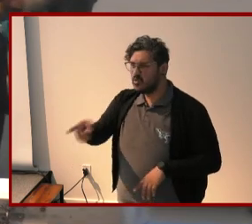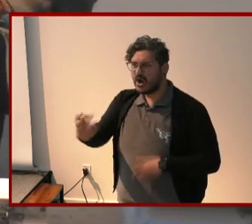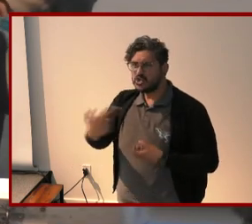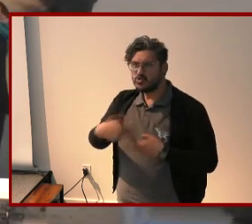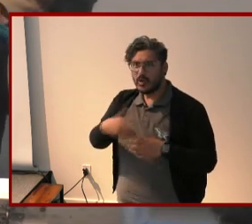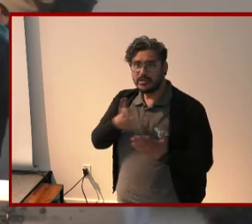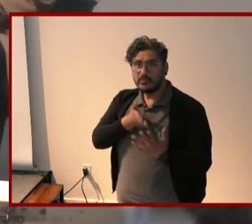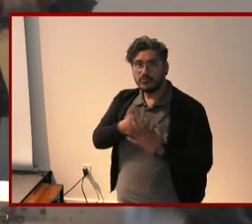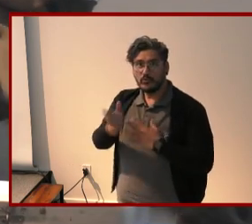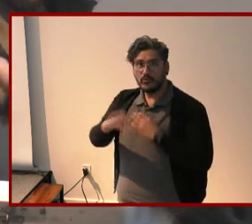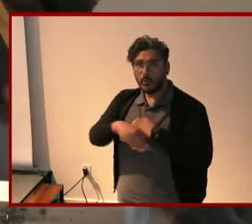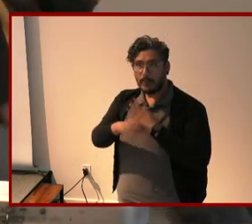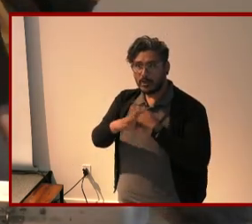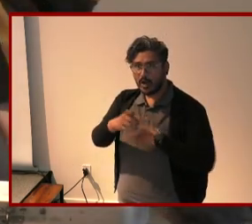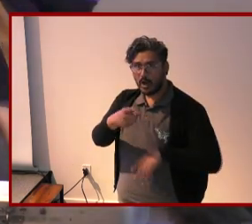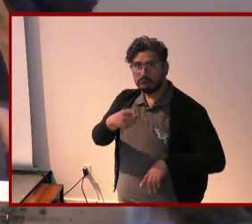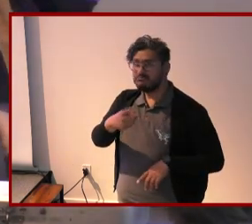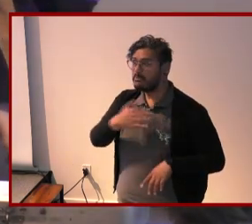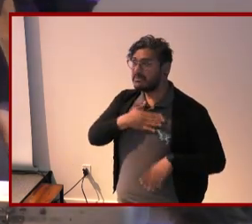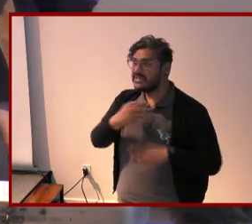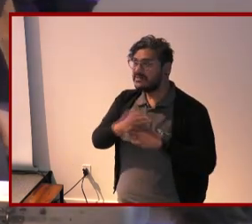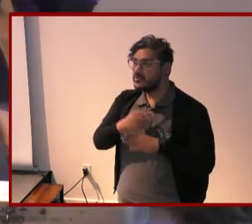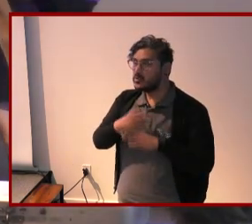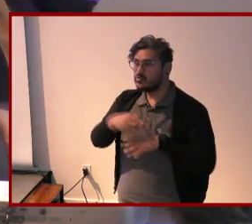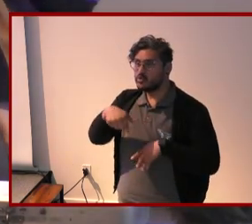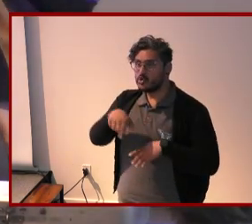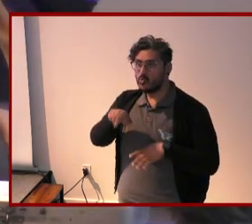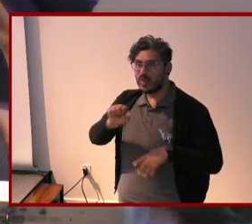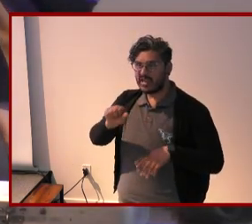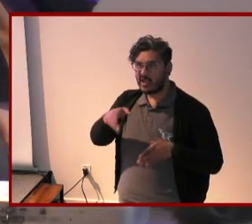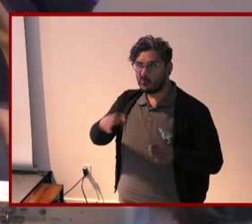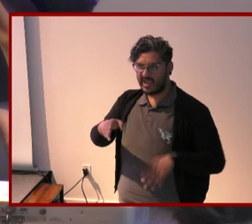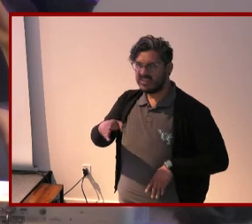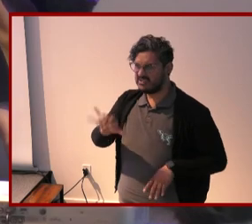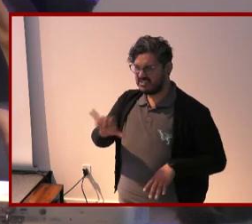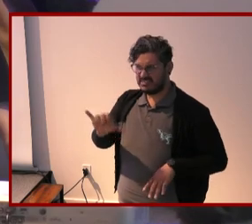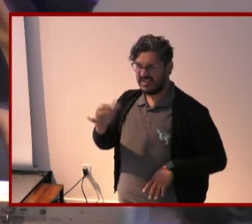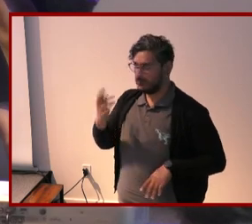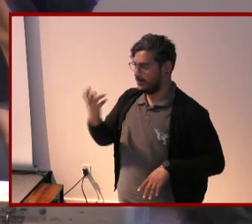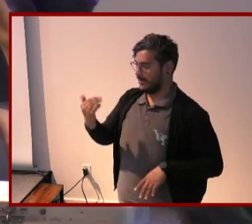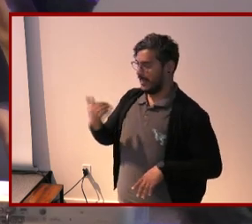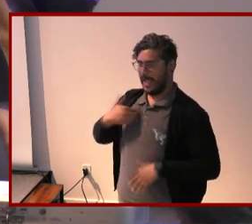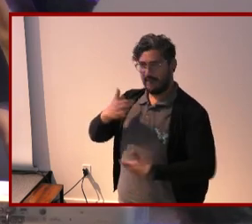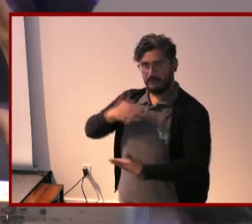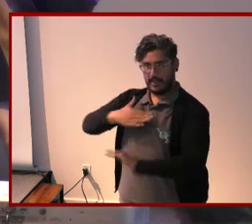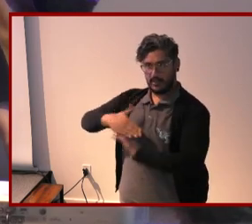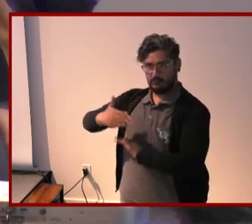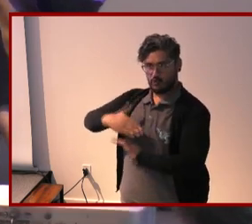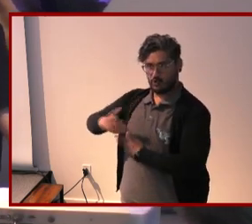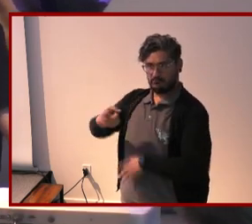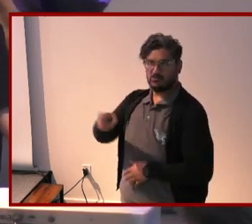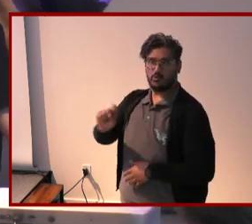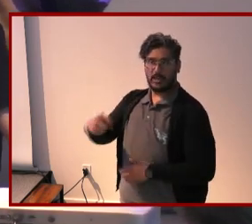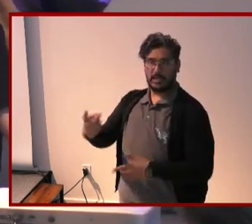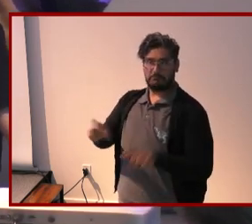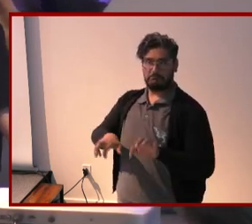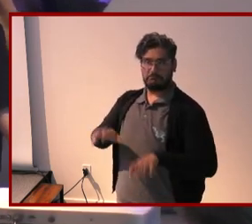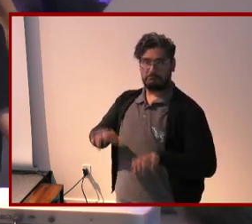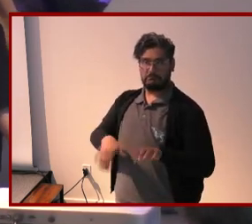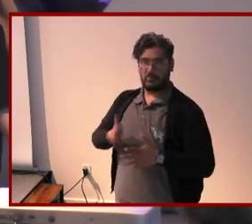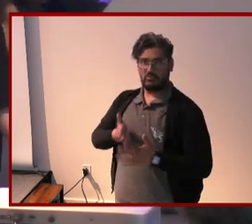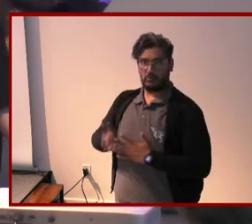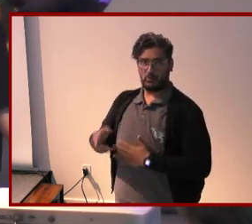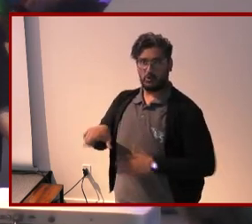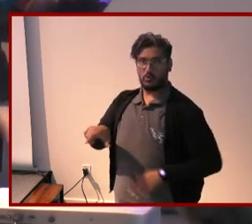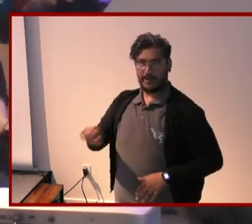through the webinar platform please use the q a function that's why i have my computer here and you can ask questions through the q a